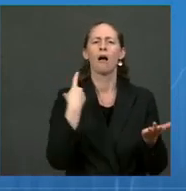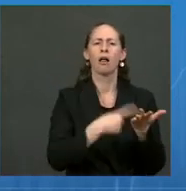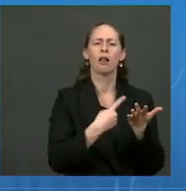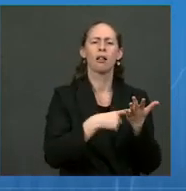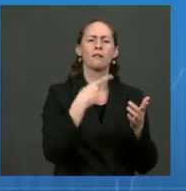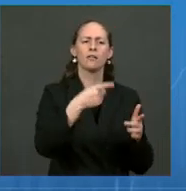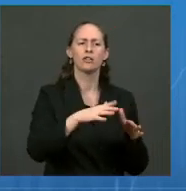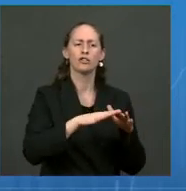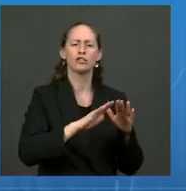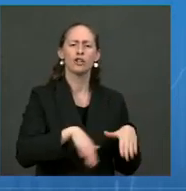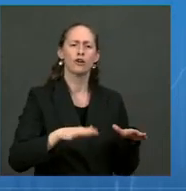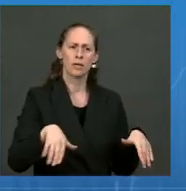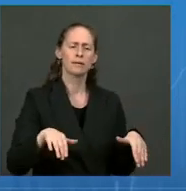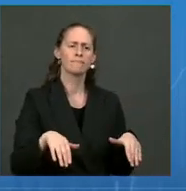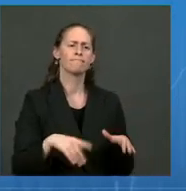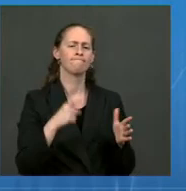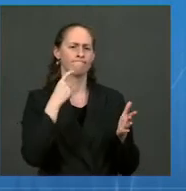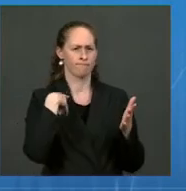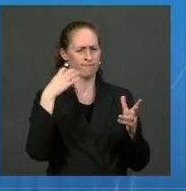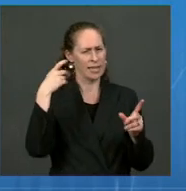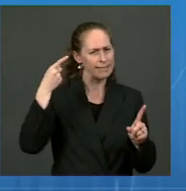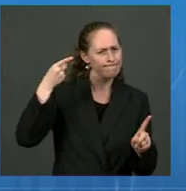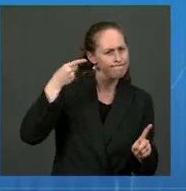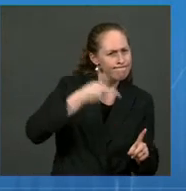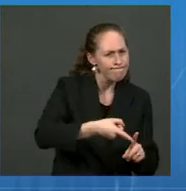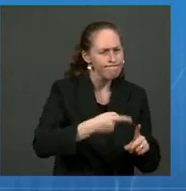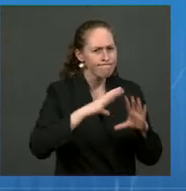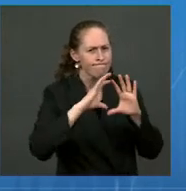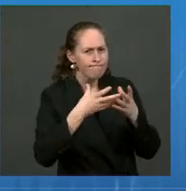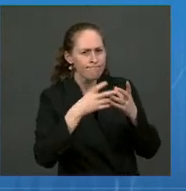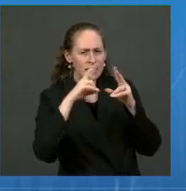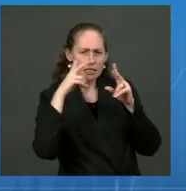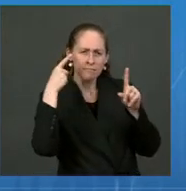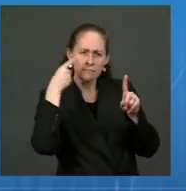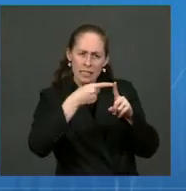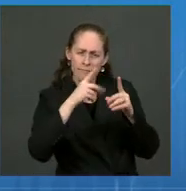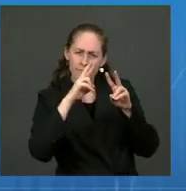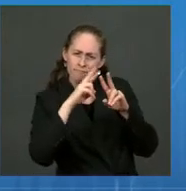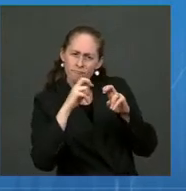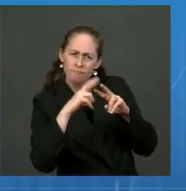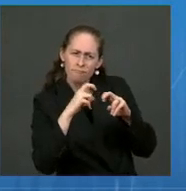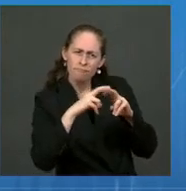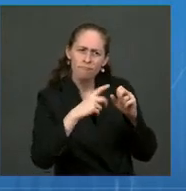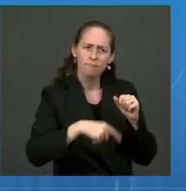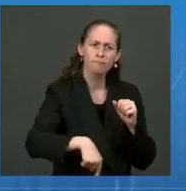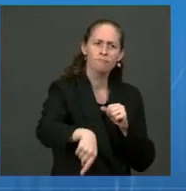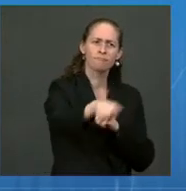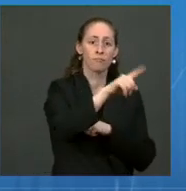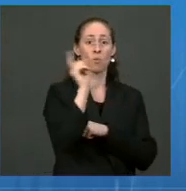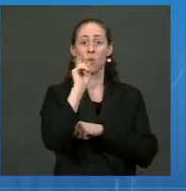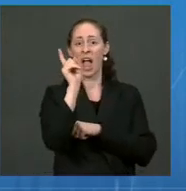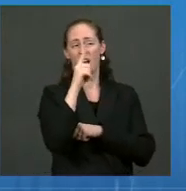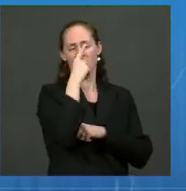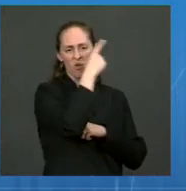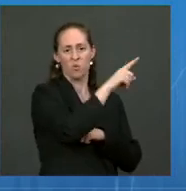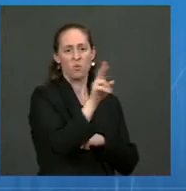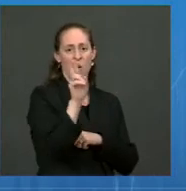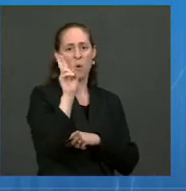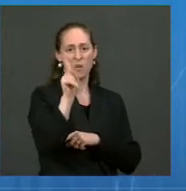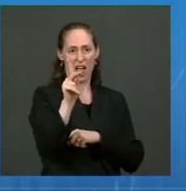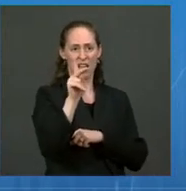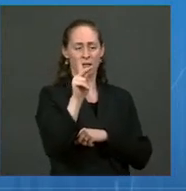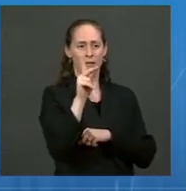that in certain cohorts that have been followed that the cohort study in the UK indicate that a